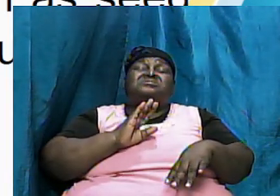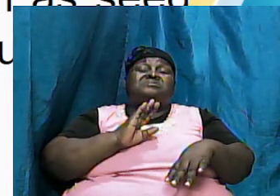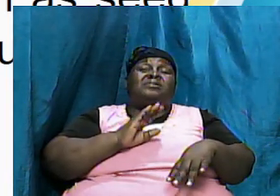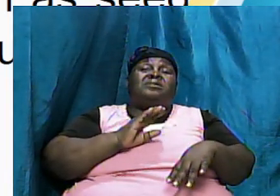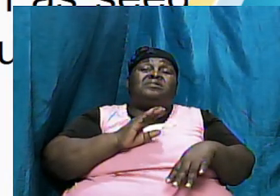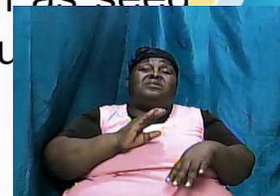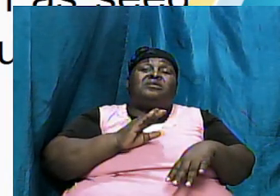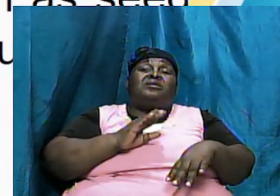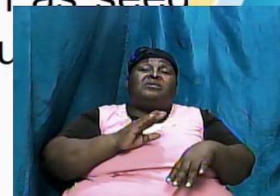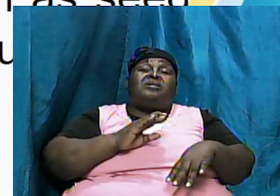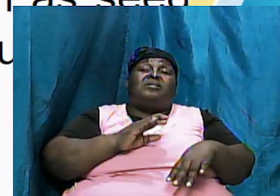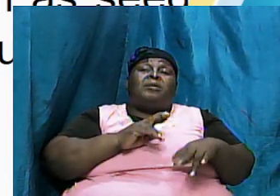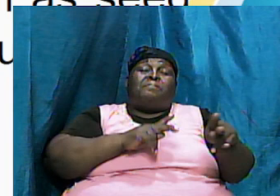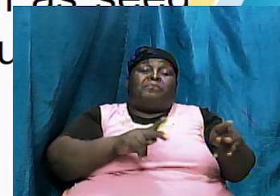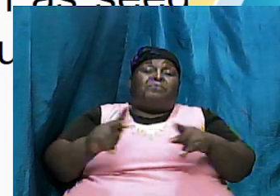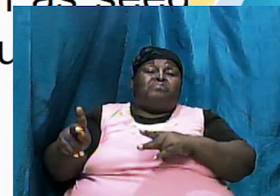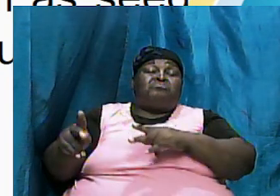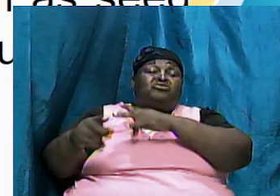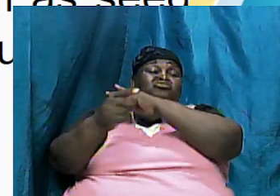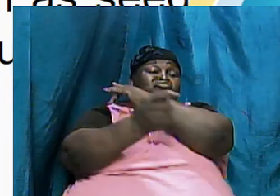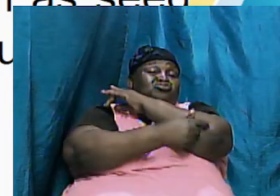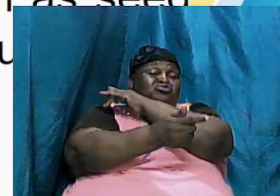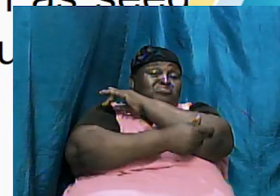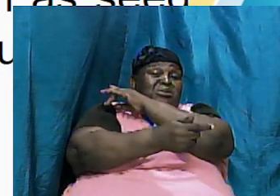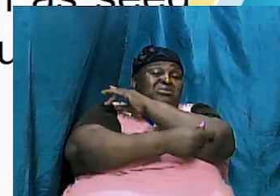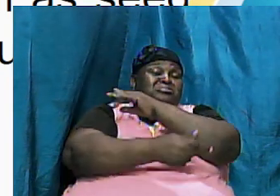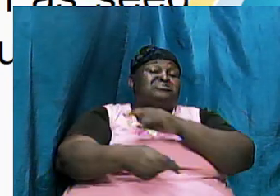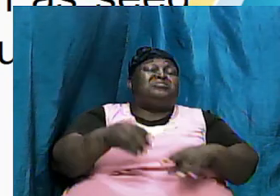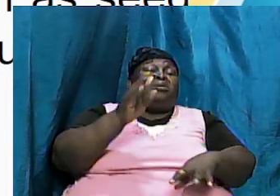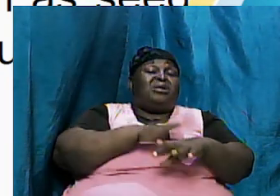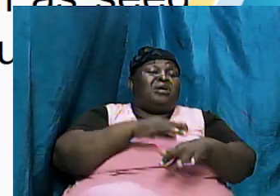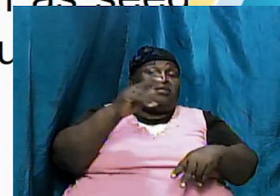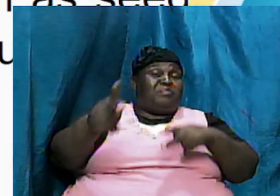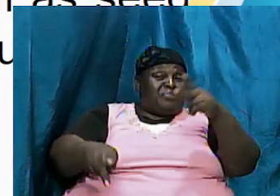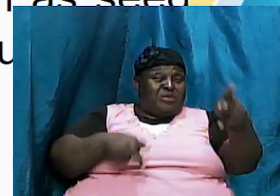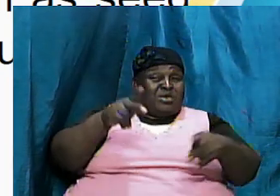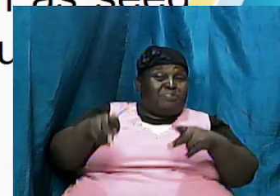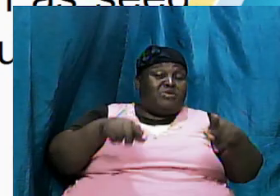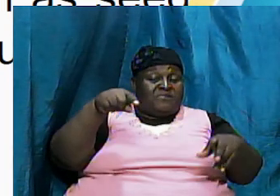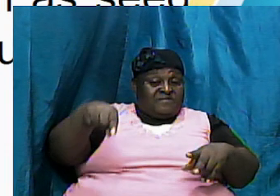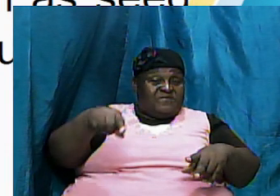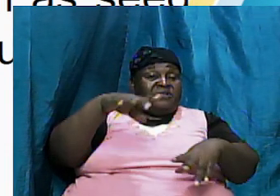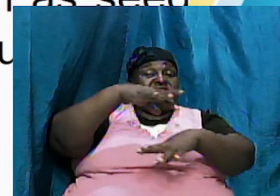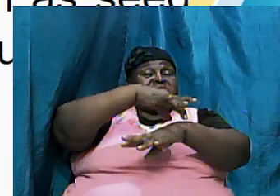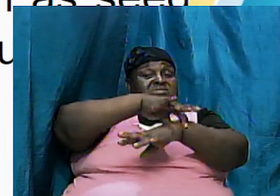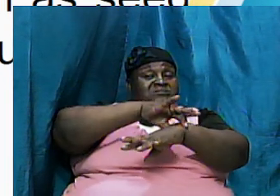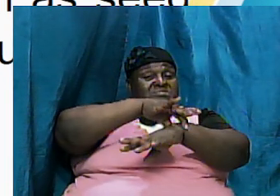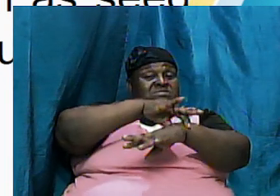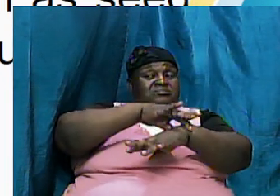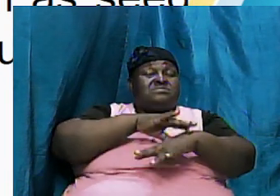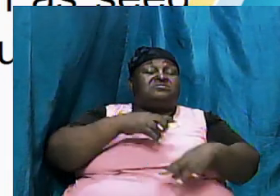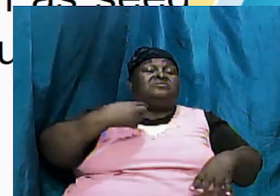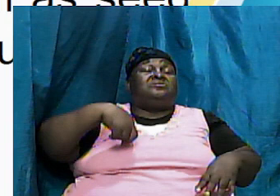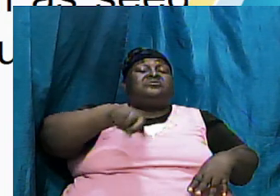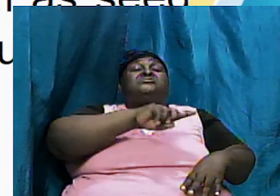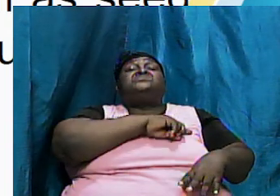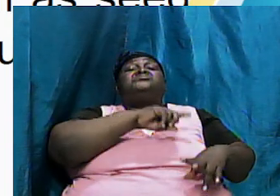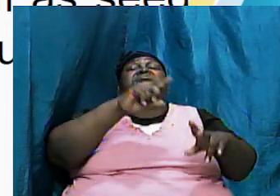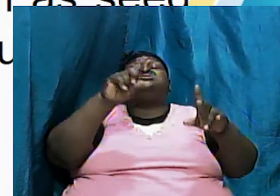down judgment upon the inhabitants of this earth and we need